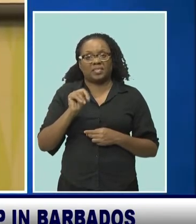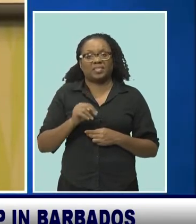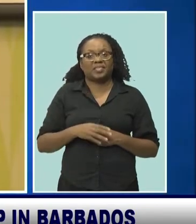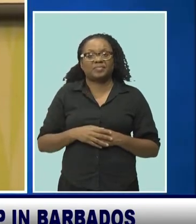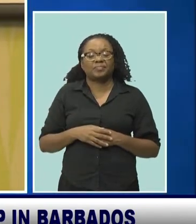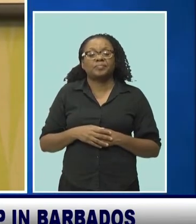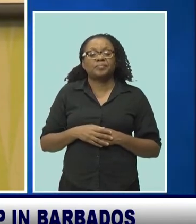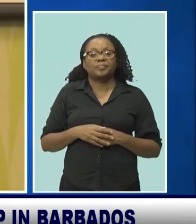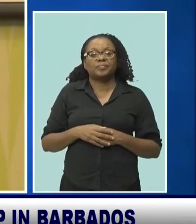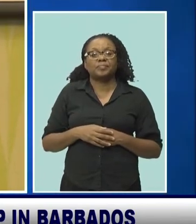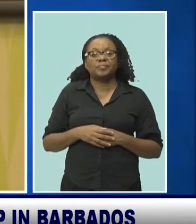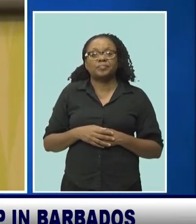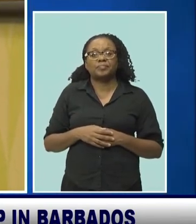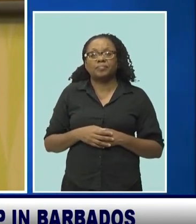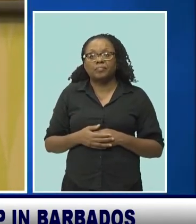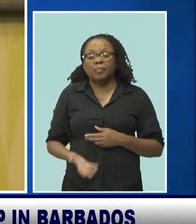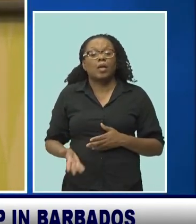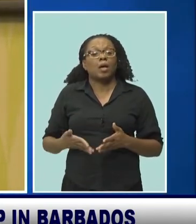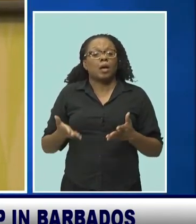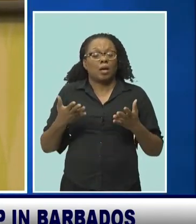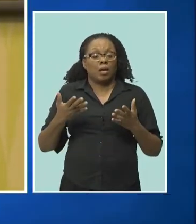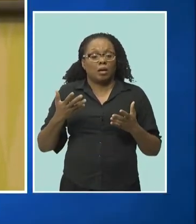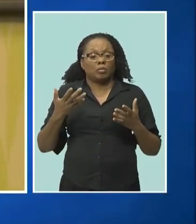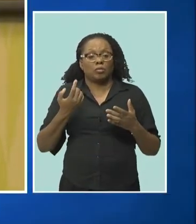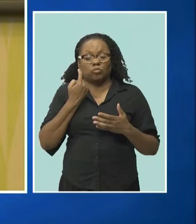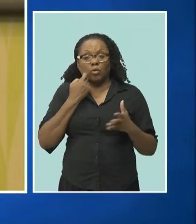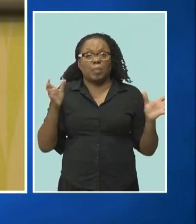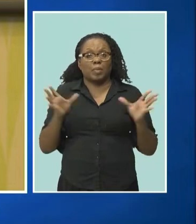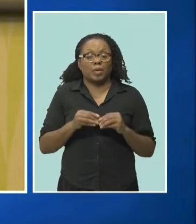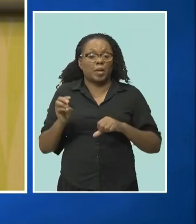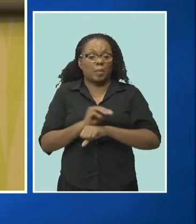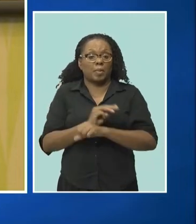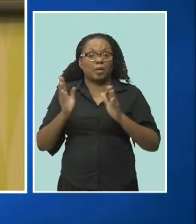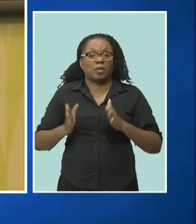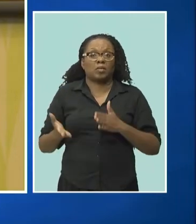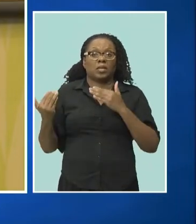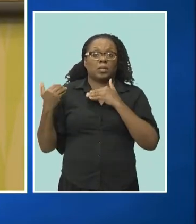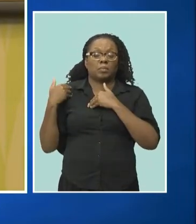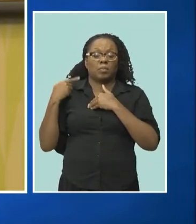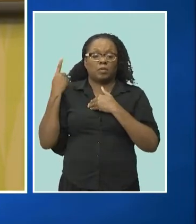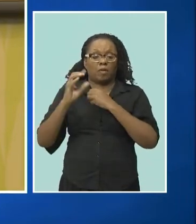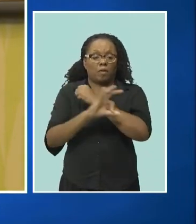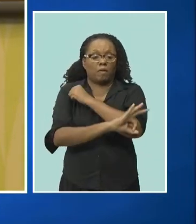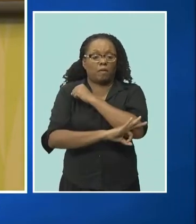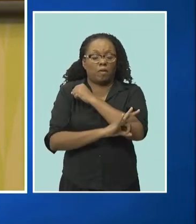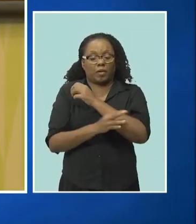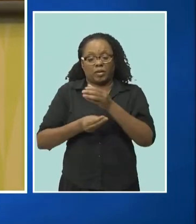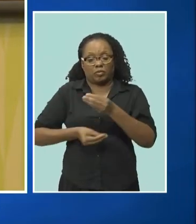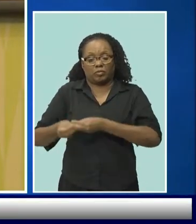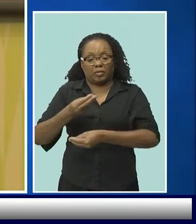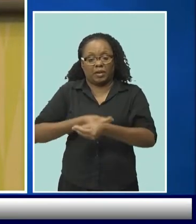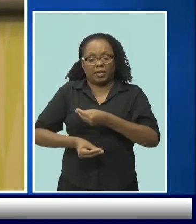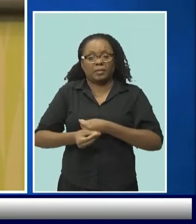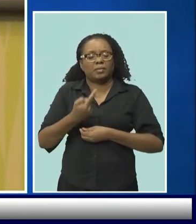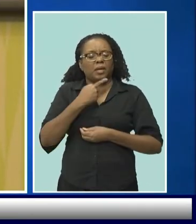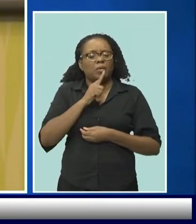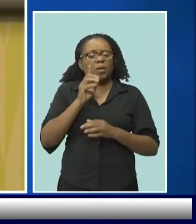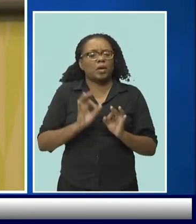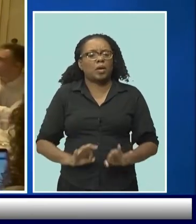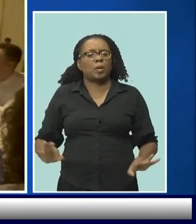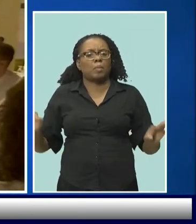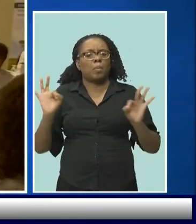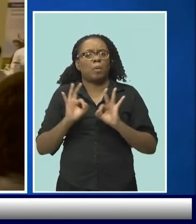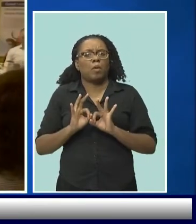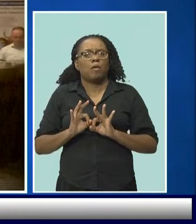Scotland trade and investment mission to Barbados, Minister of Foreign Affairs and Foreign Trade, Kerry Simmons said, it would be important to build